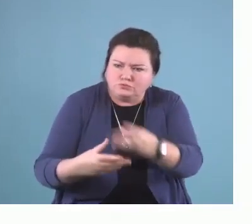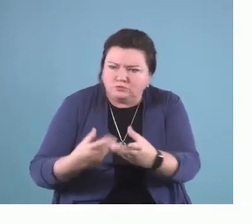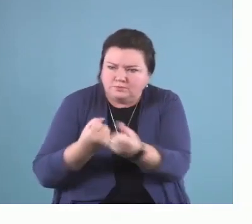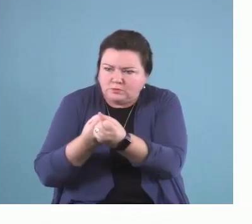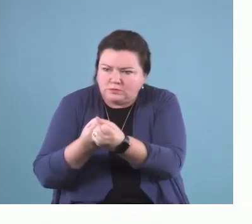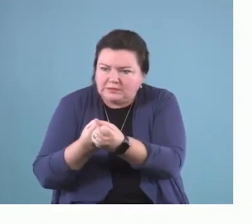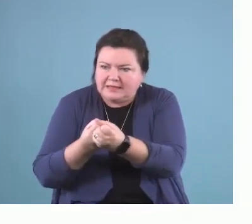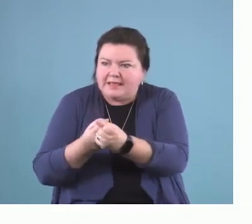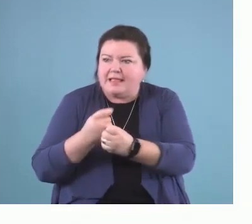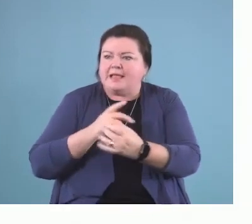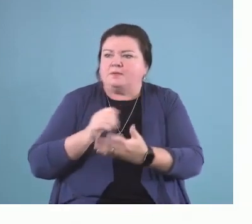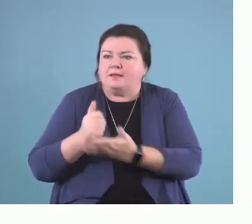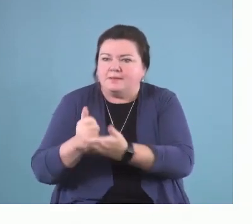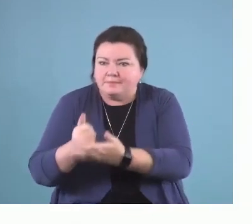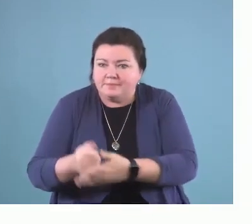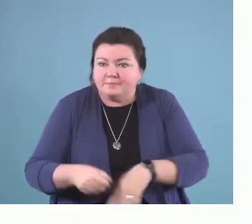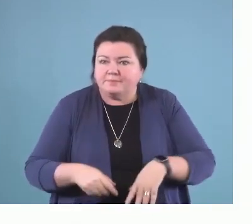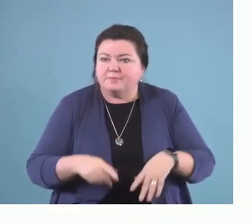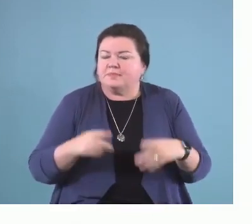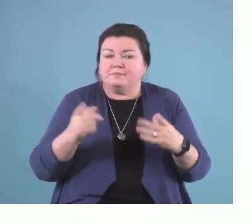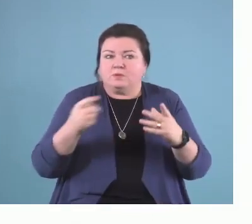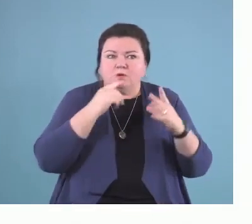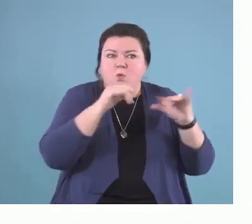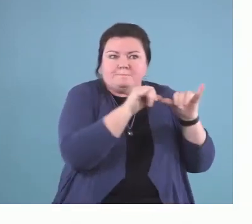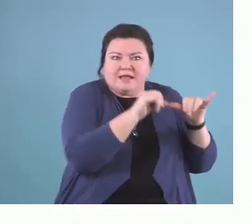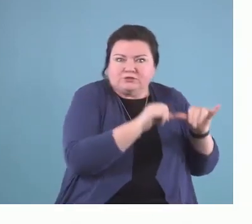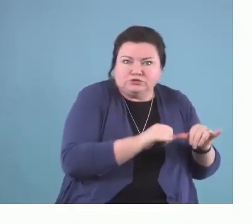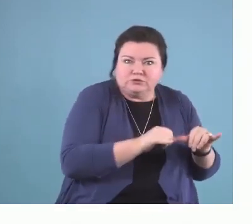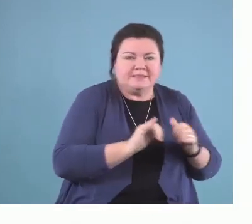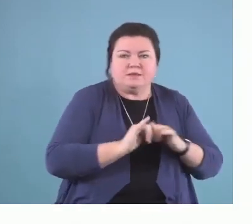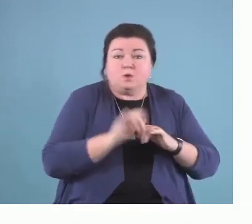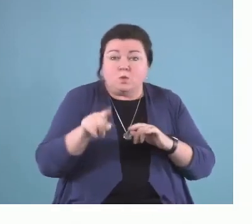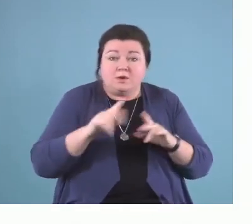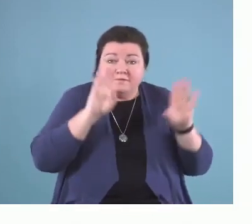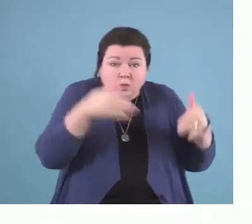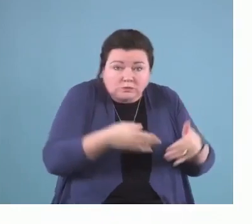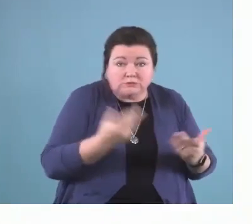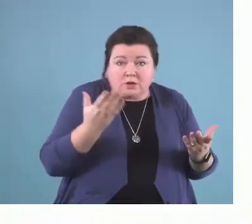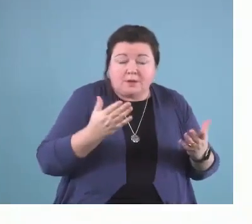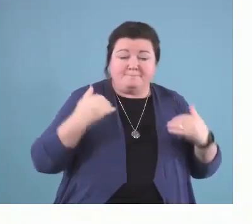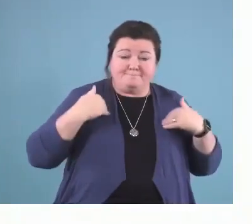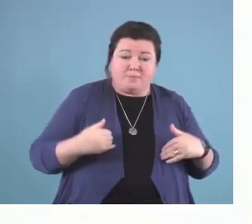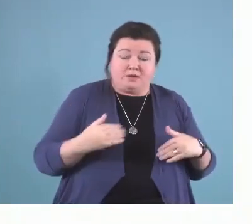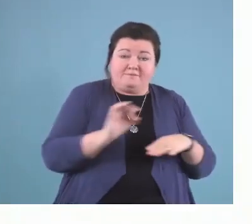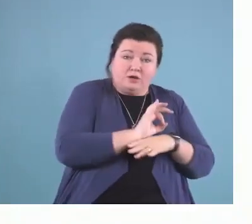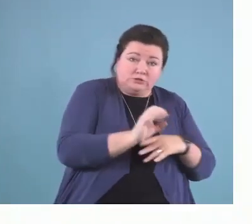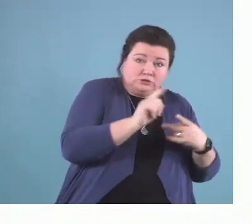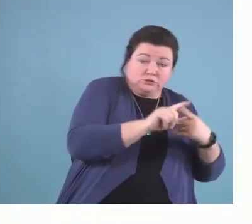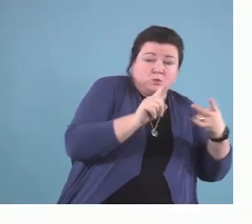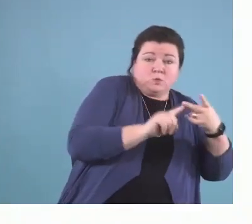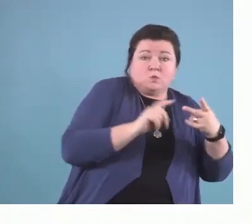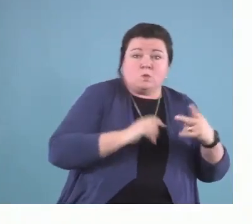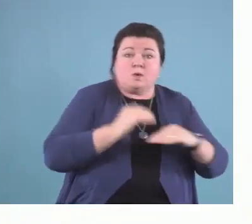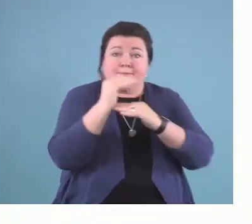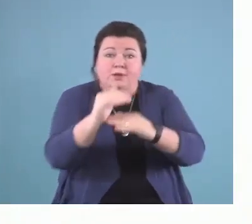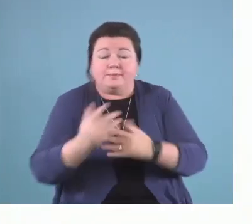treat? Only the body function or the impairment. Now, will say that we don't have